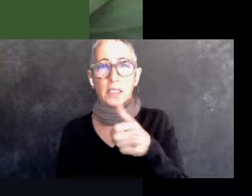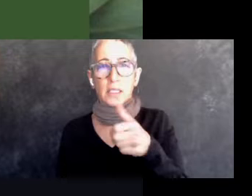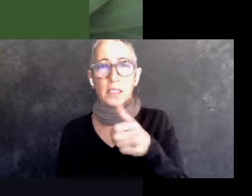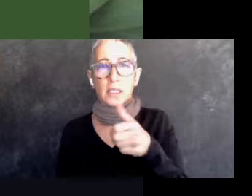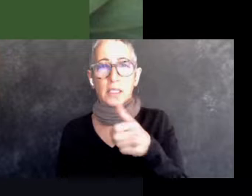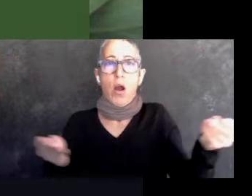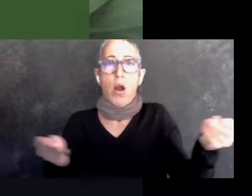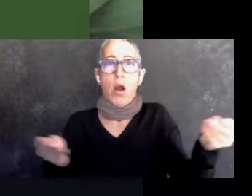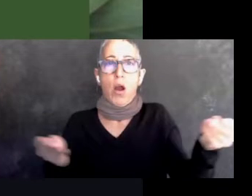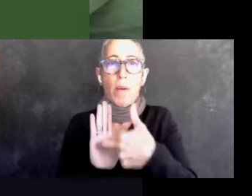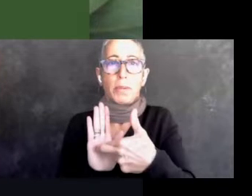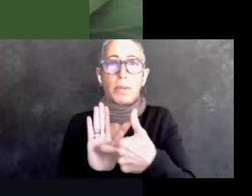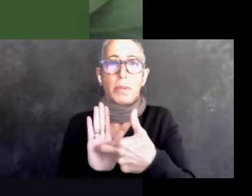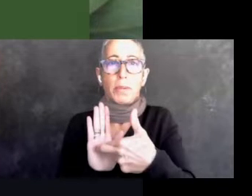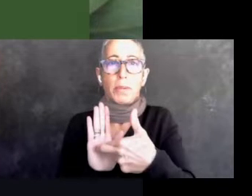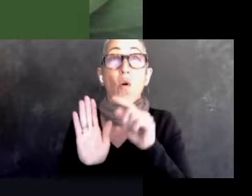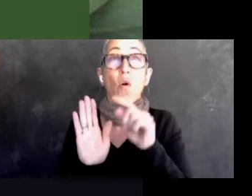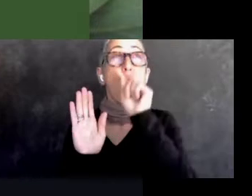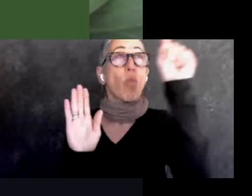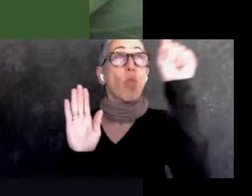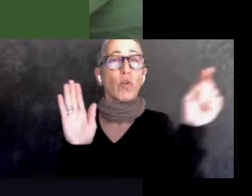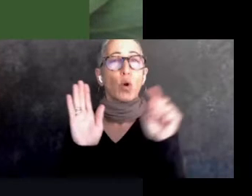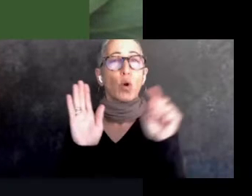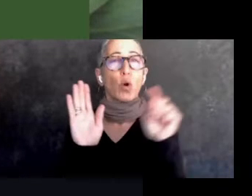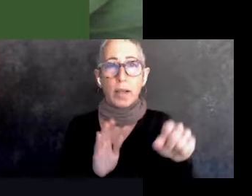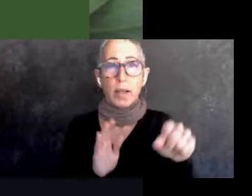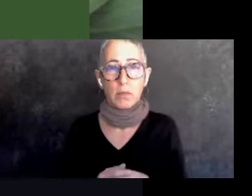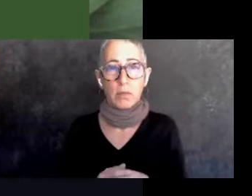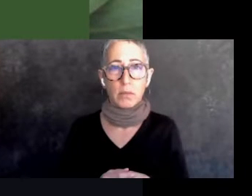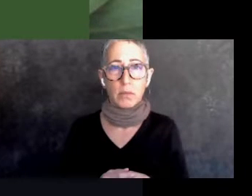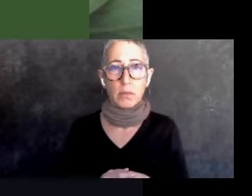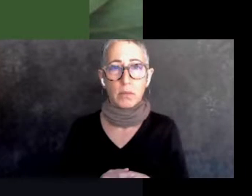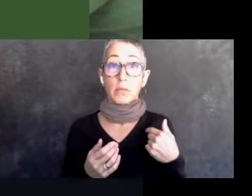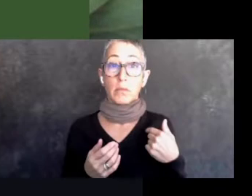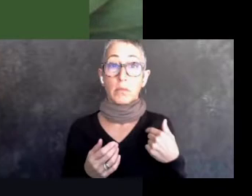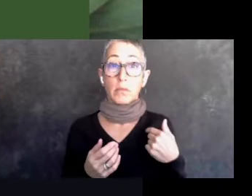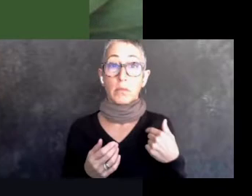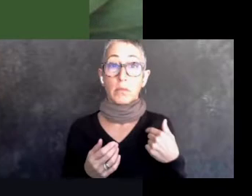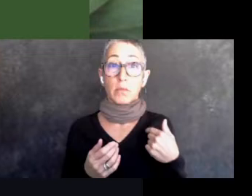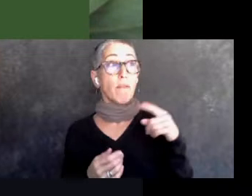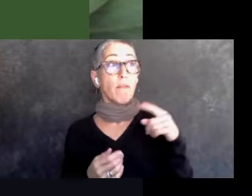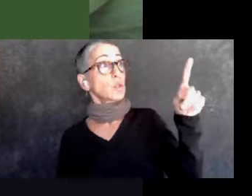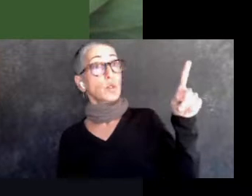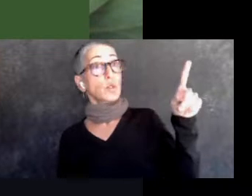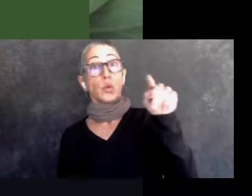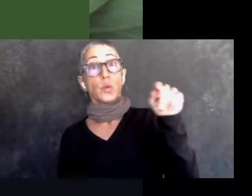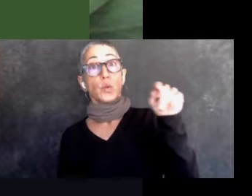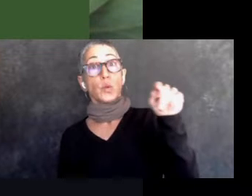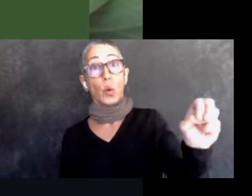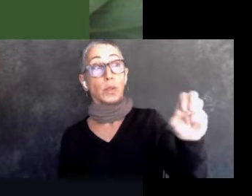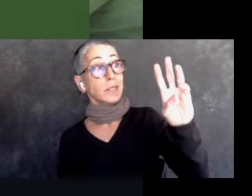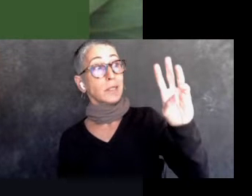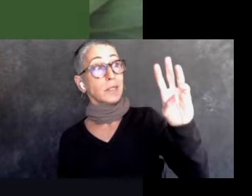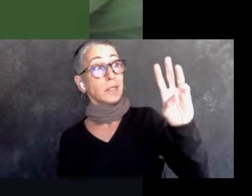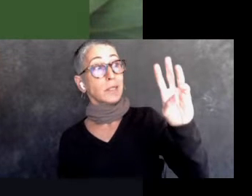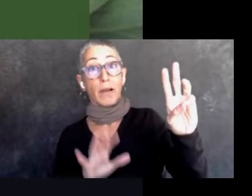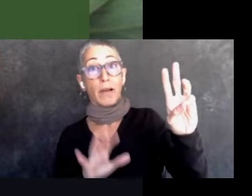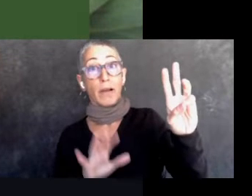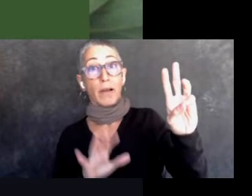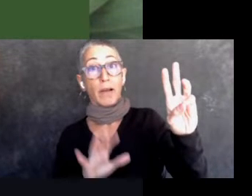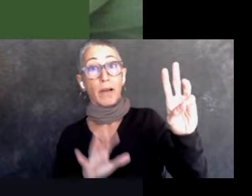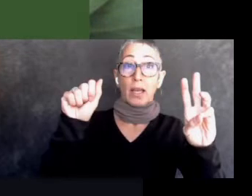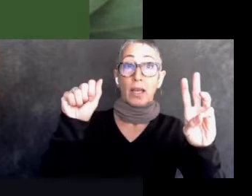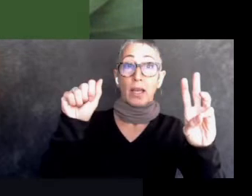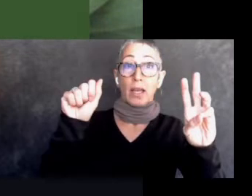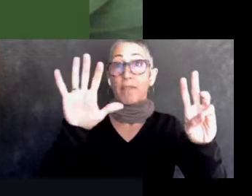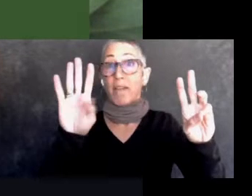environment. We don't want to apply zone six and five a and five B rules to zone 10.